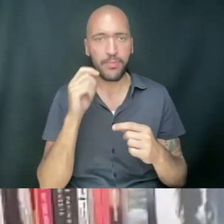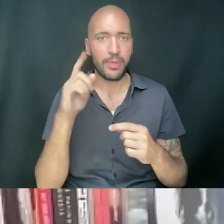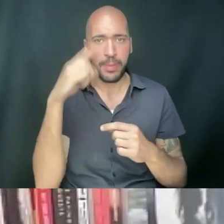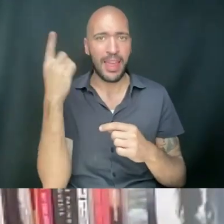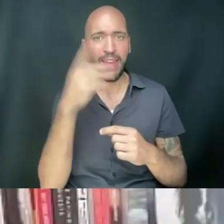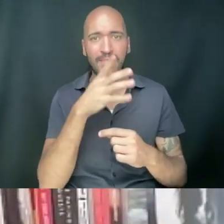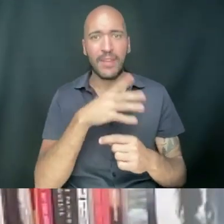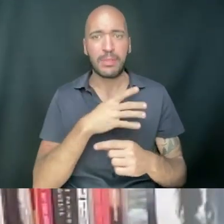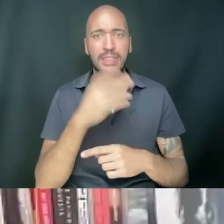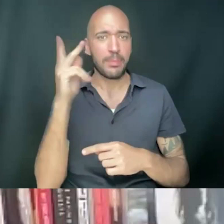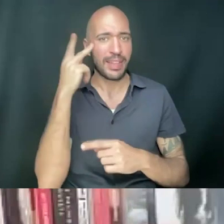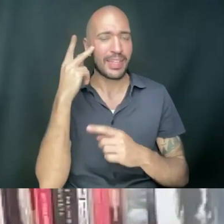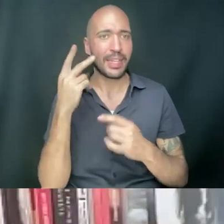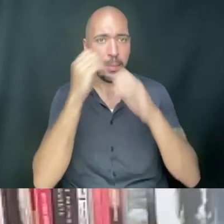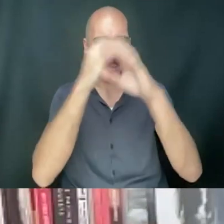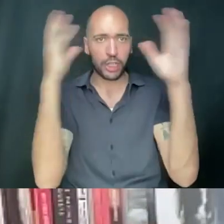imagination.